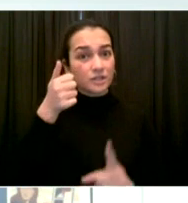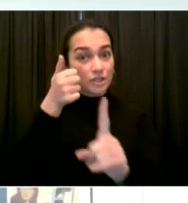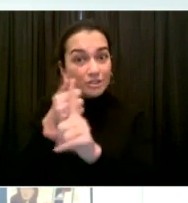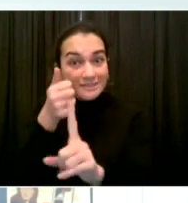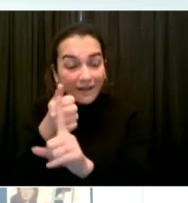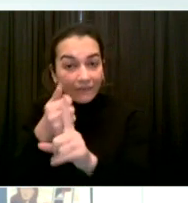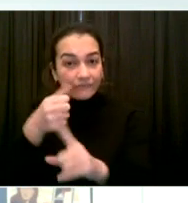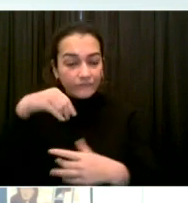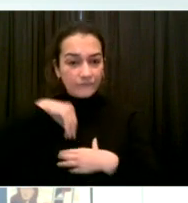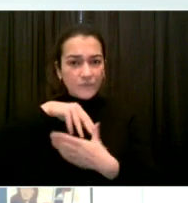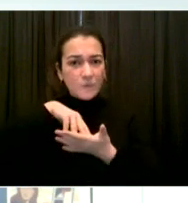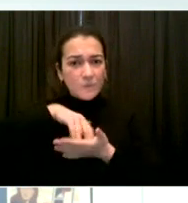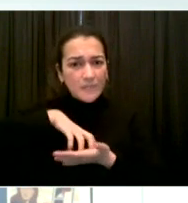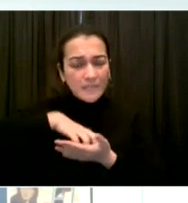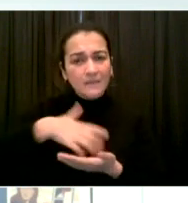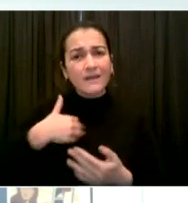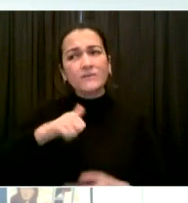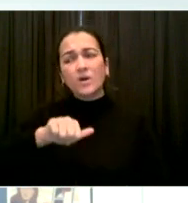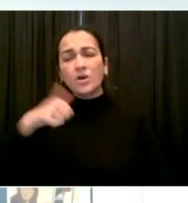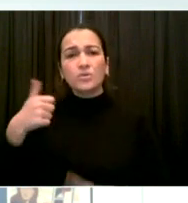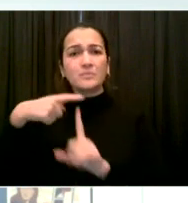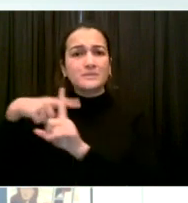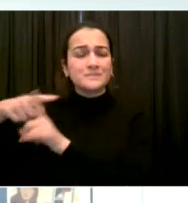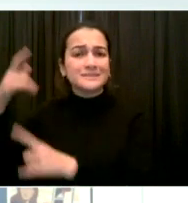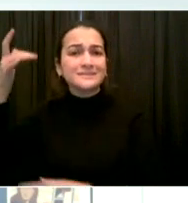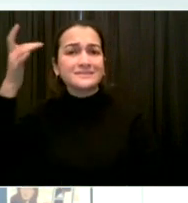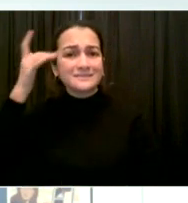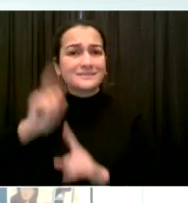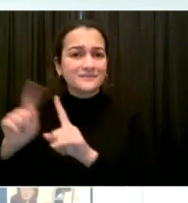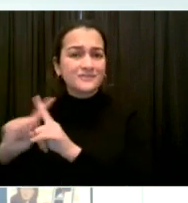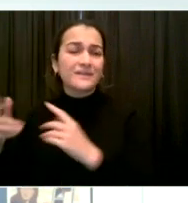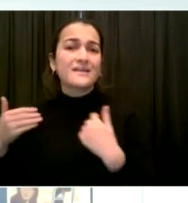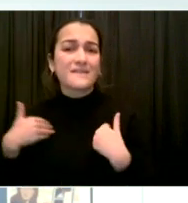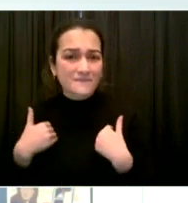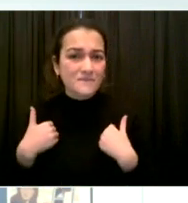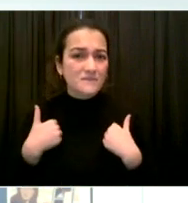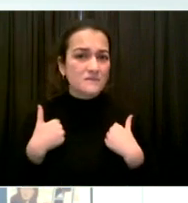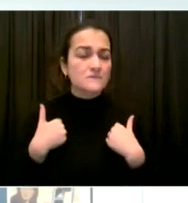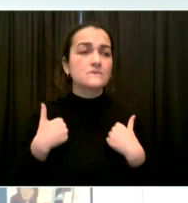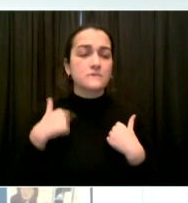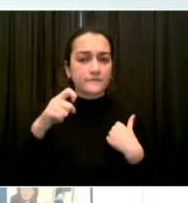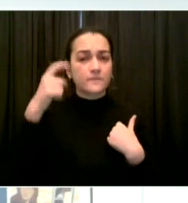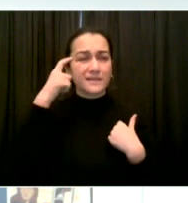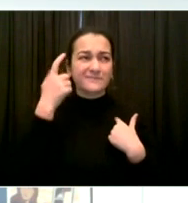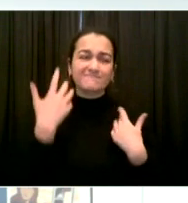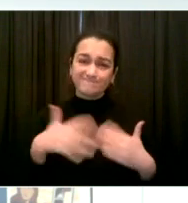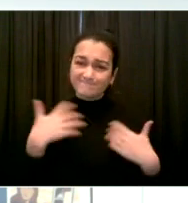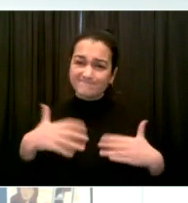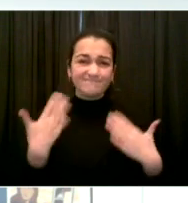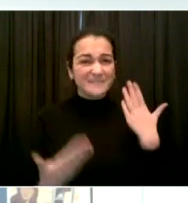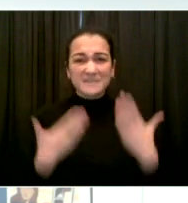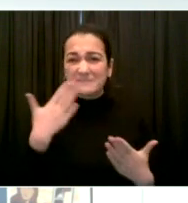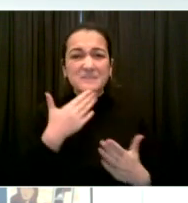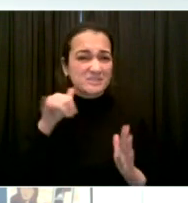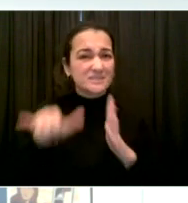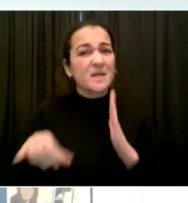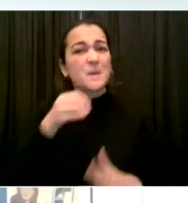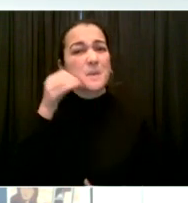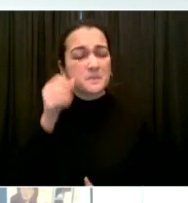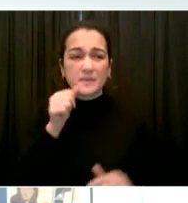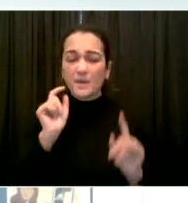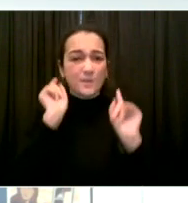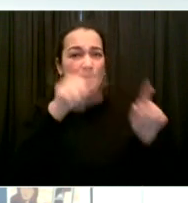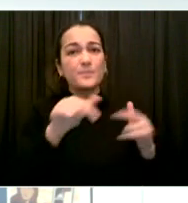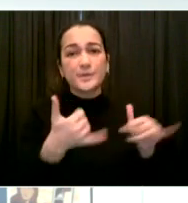who isn't yet eligible for vaccination. We decided to postpone some out-of-town travel until sometime in the new year,